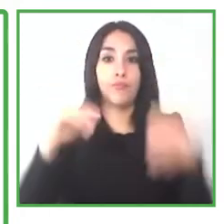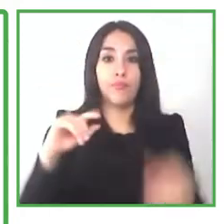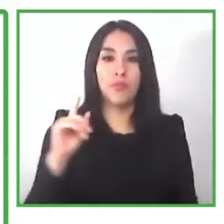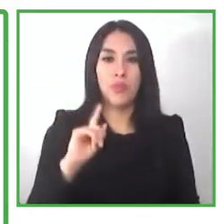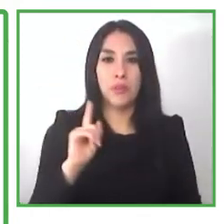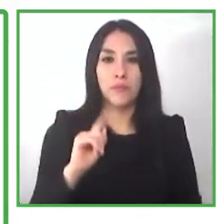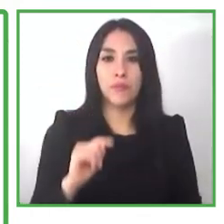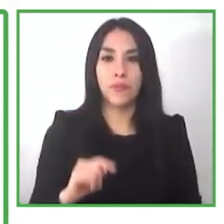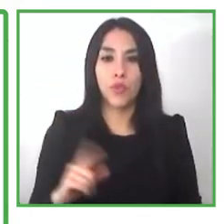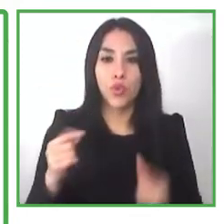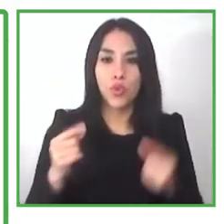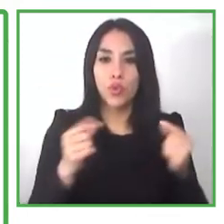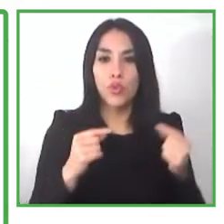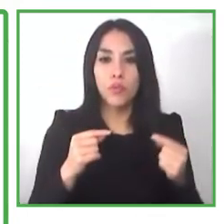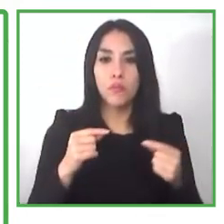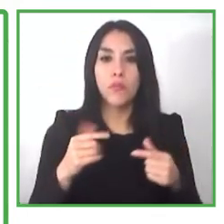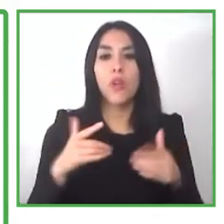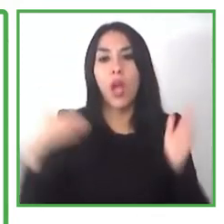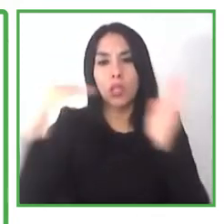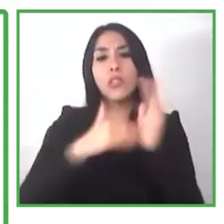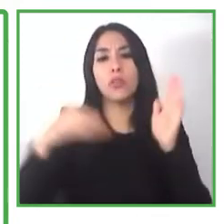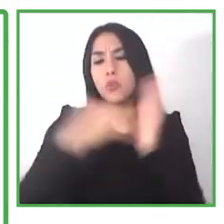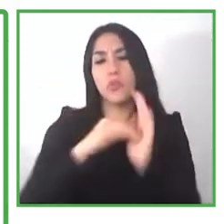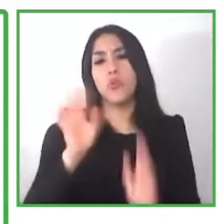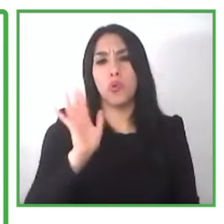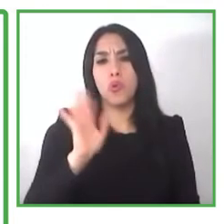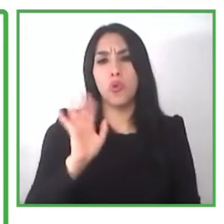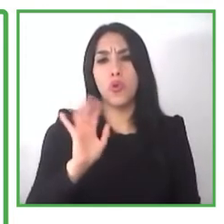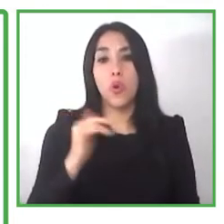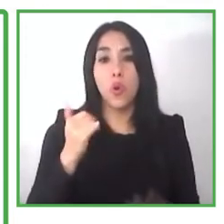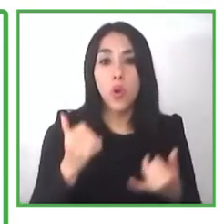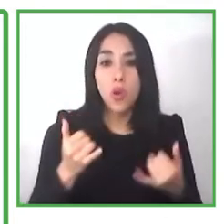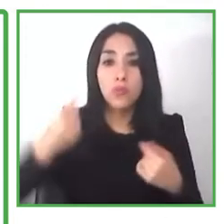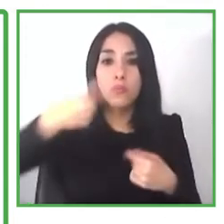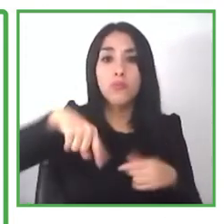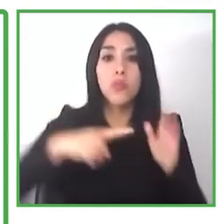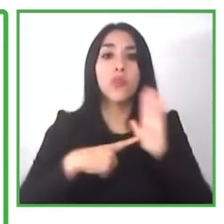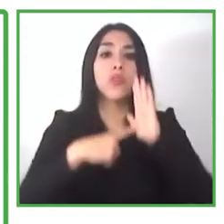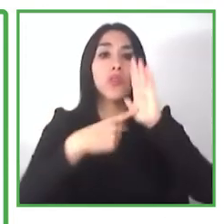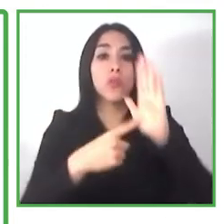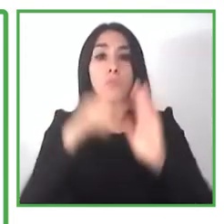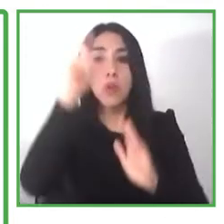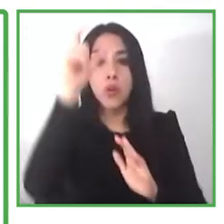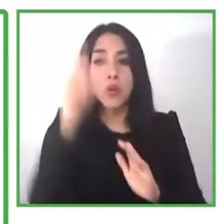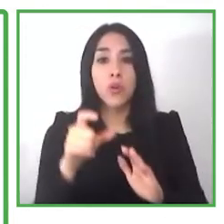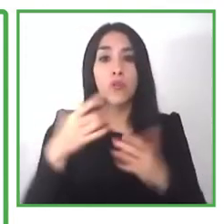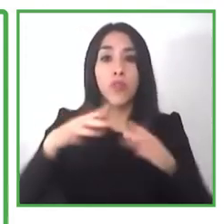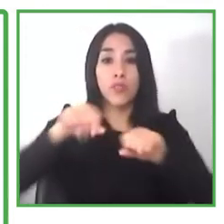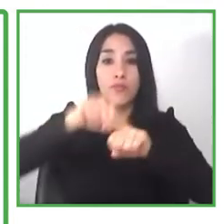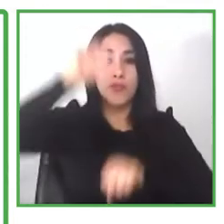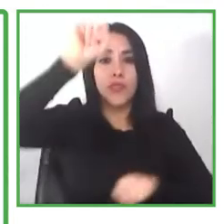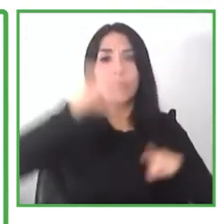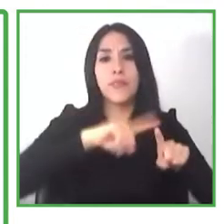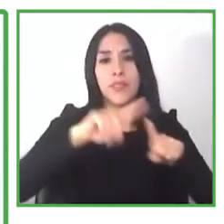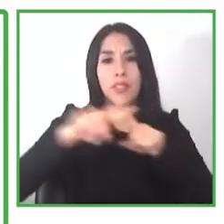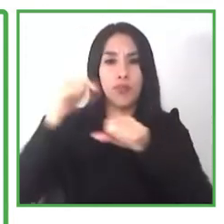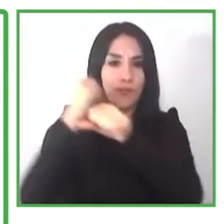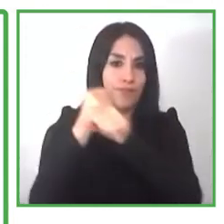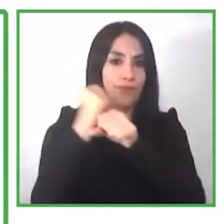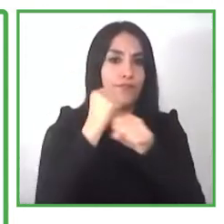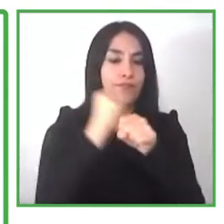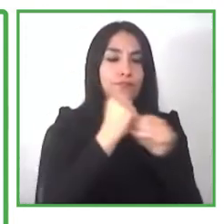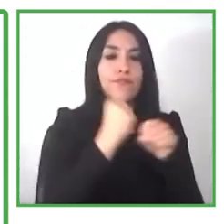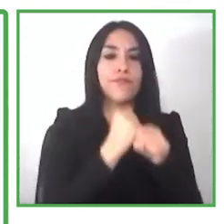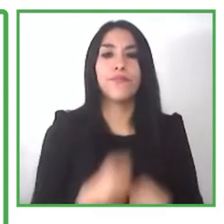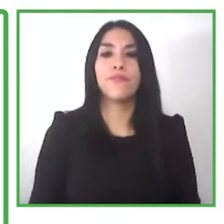graduates our our people that we place working on um switchboards working in uh call centers and that kind of